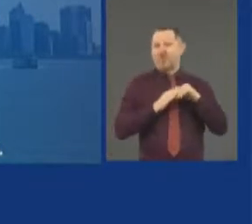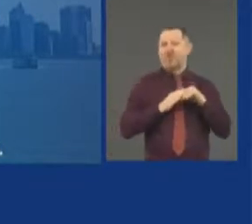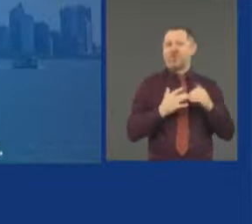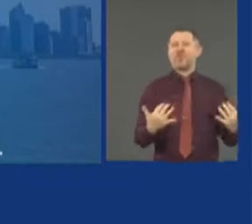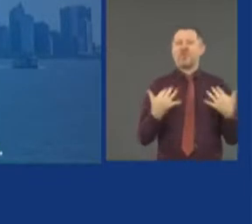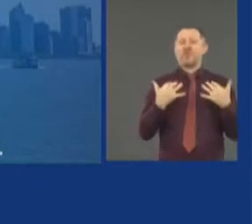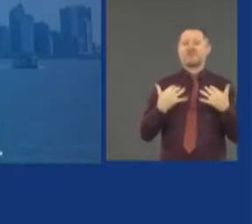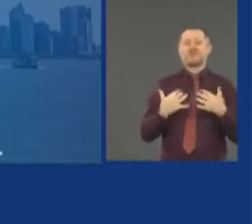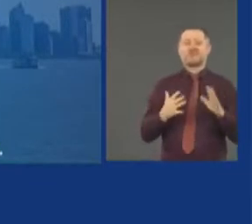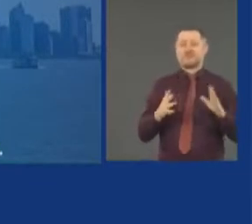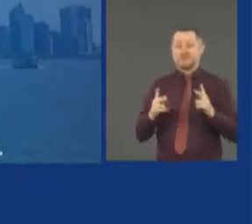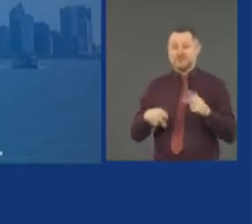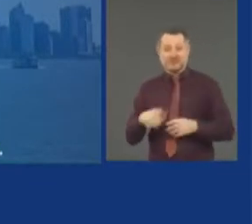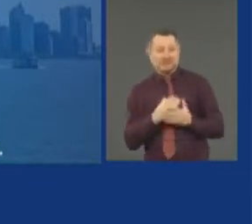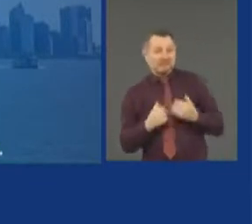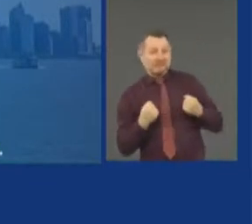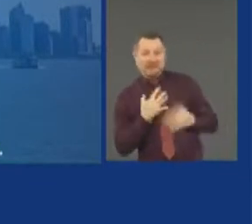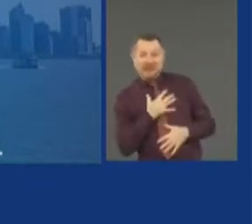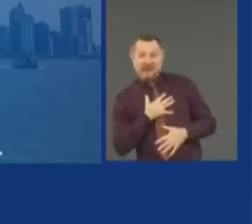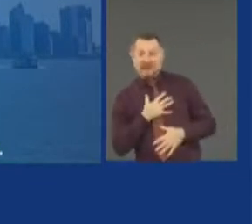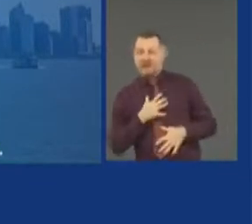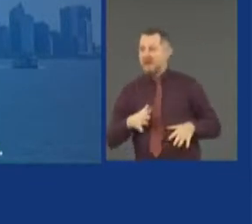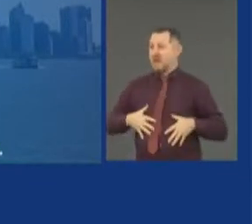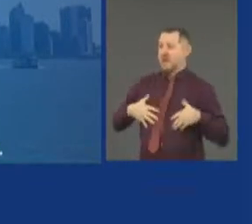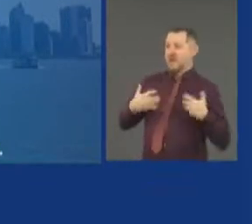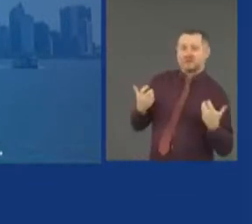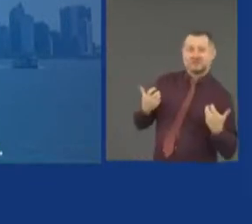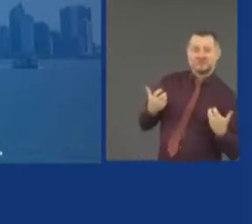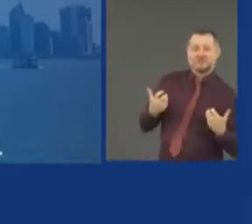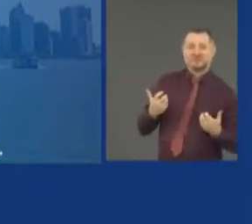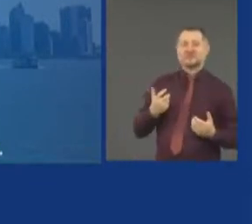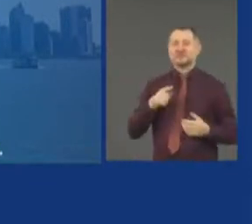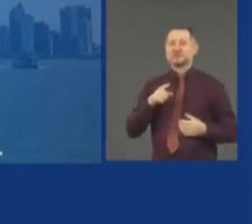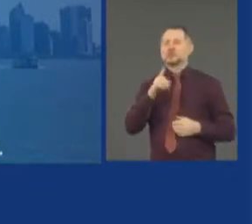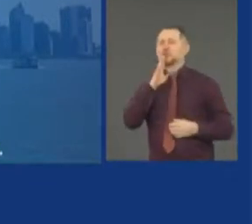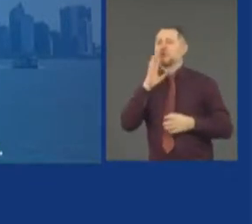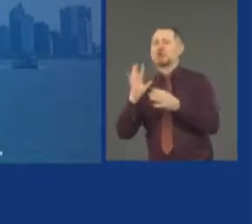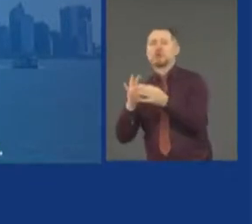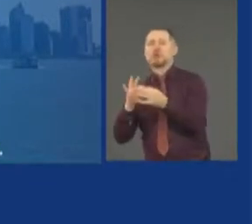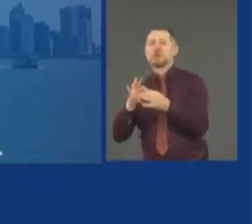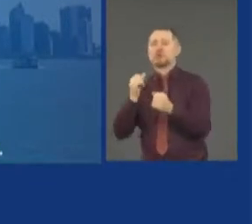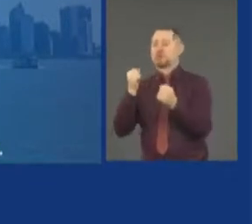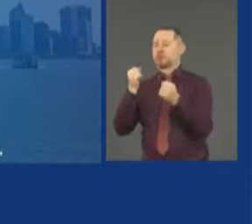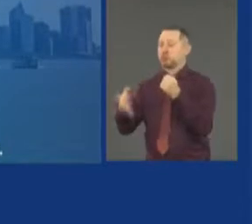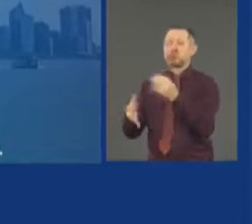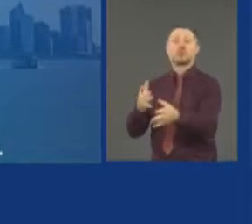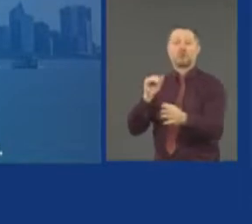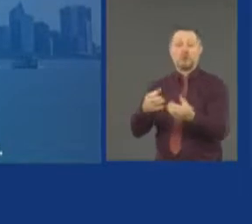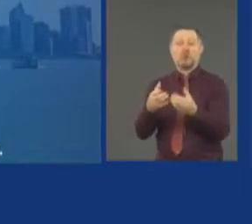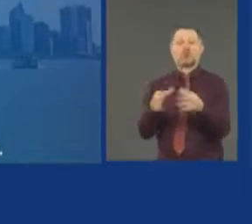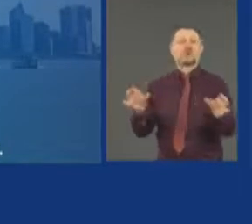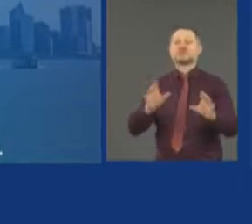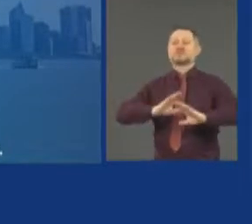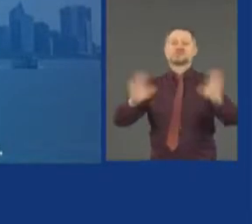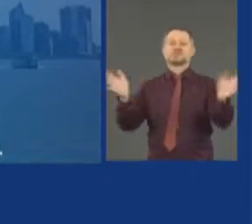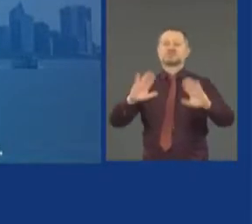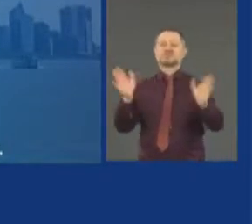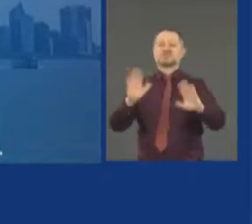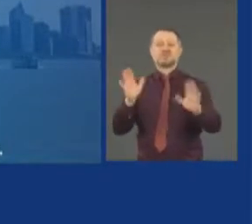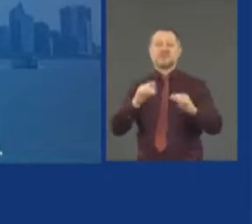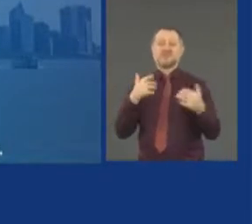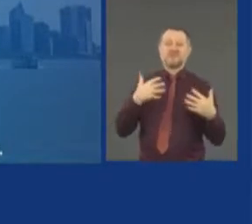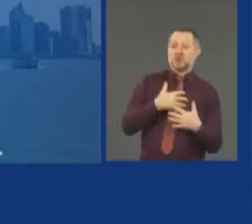people are angry and be divisive. Don't play to the fear. Don't do that.